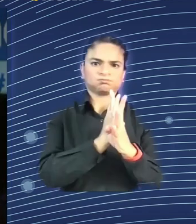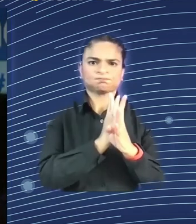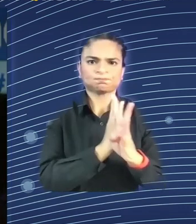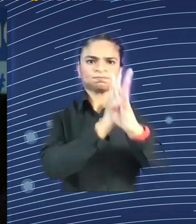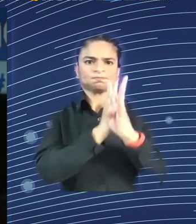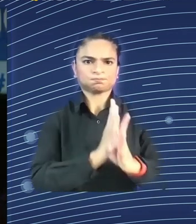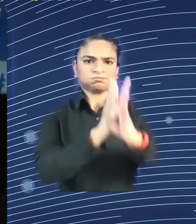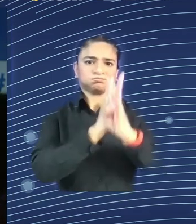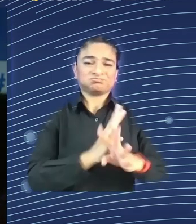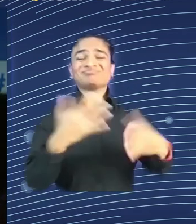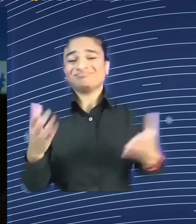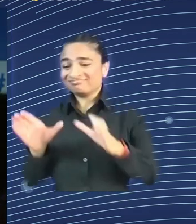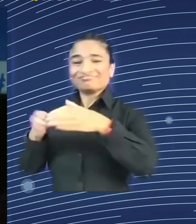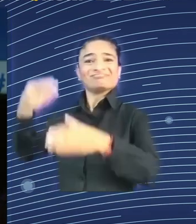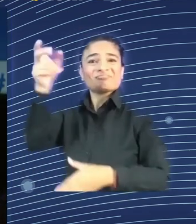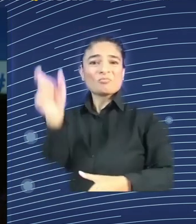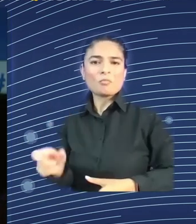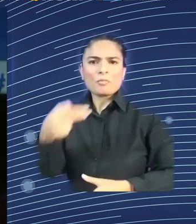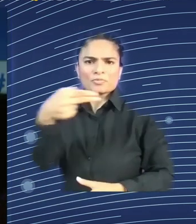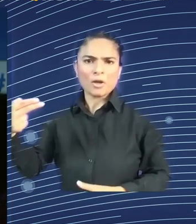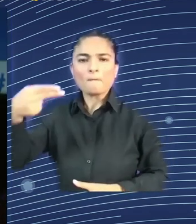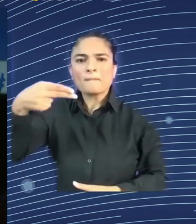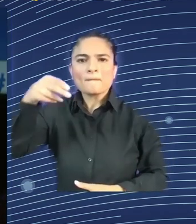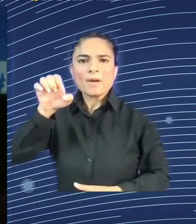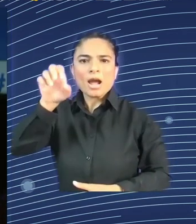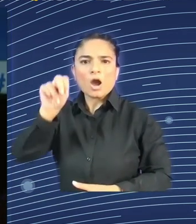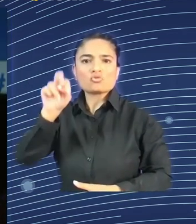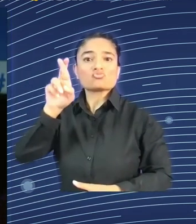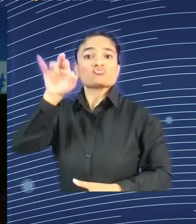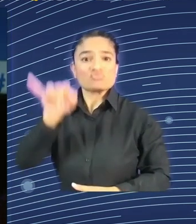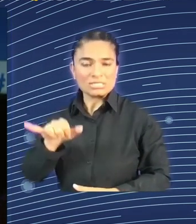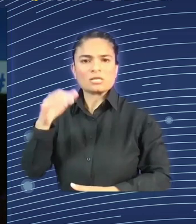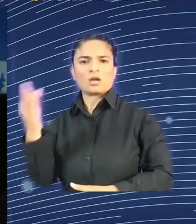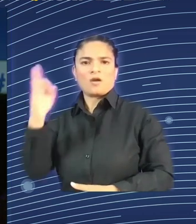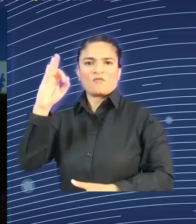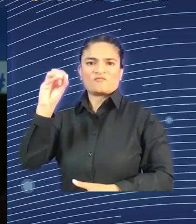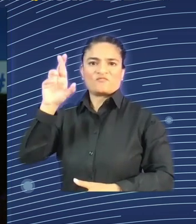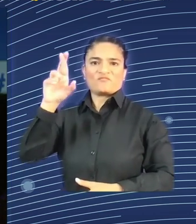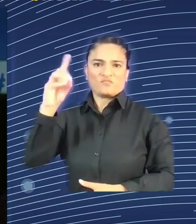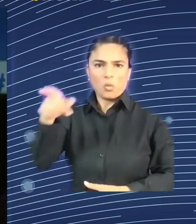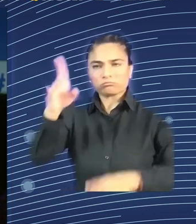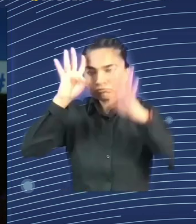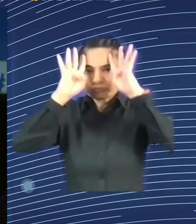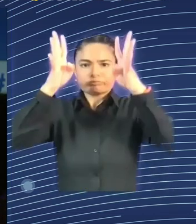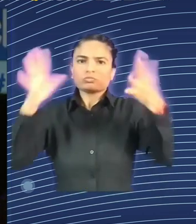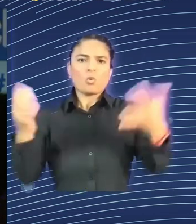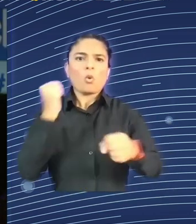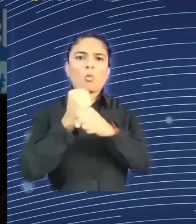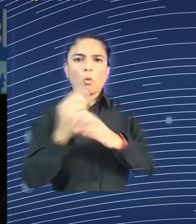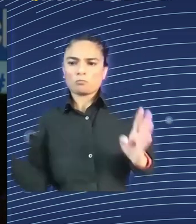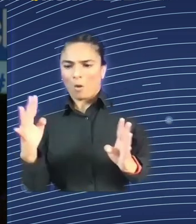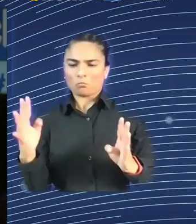recently been reading, actually, about Henry Ford. He wasn't very much in favor of good work. So, the introduction he gave about good work.